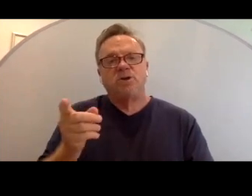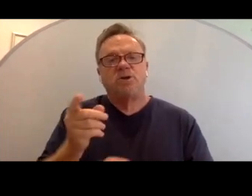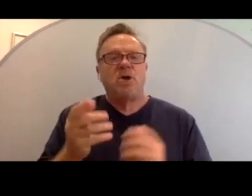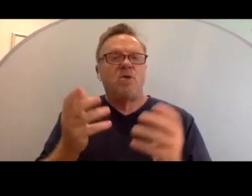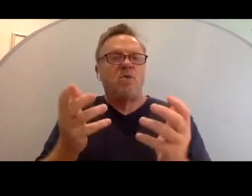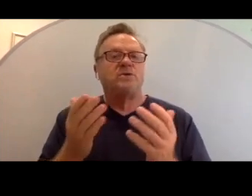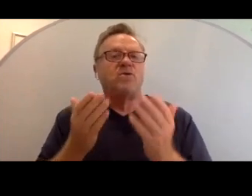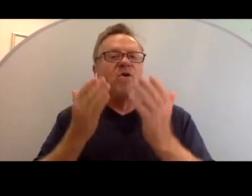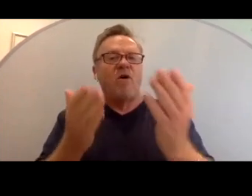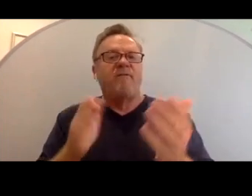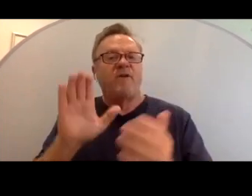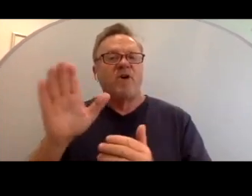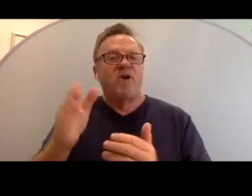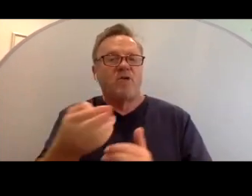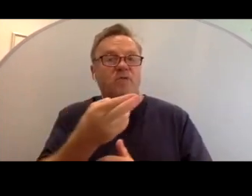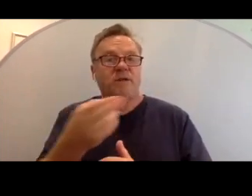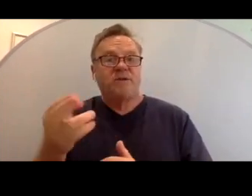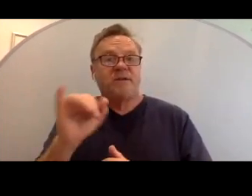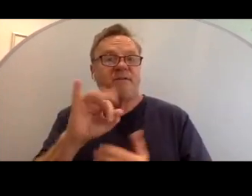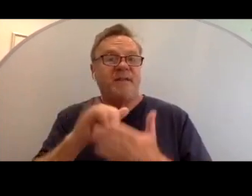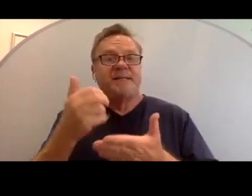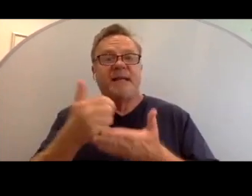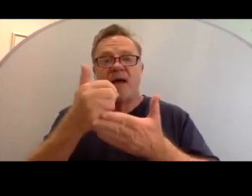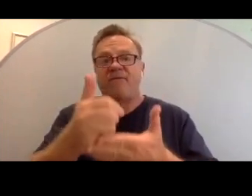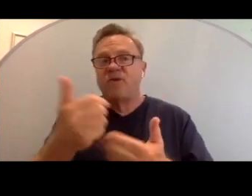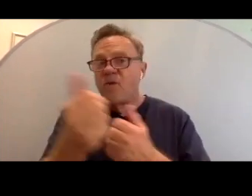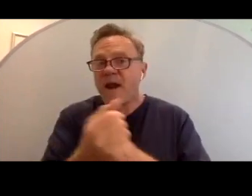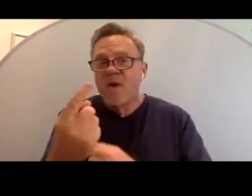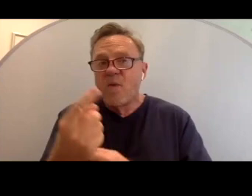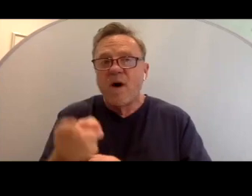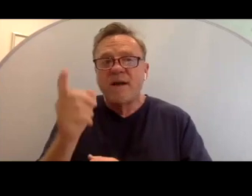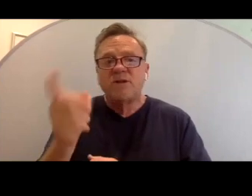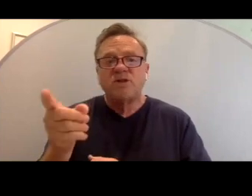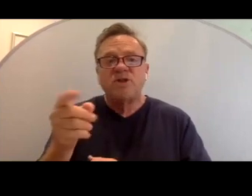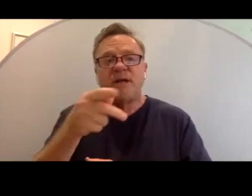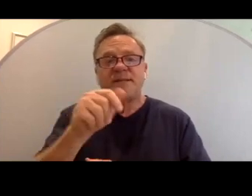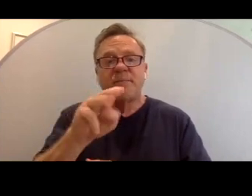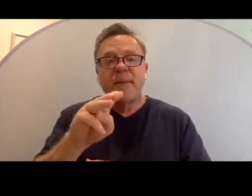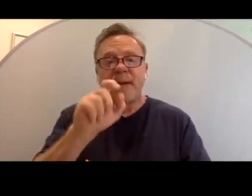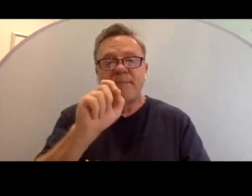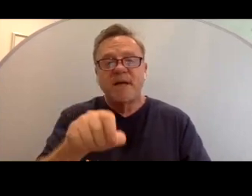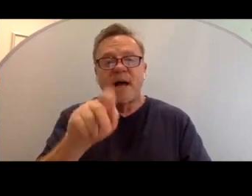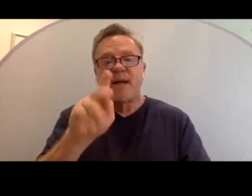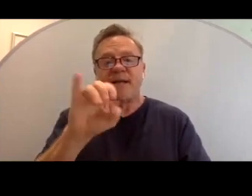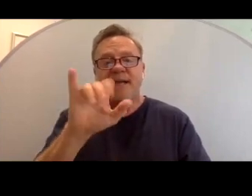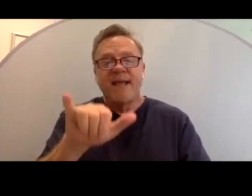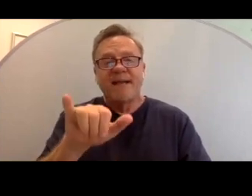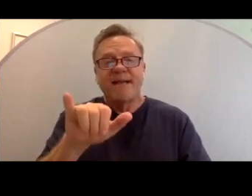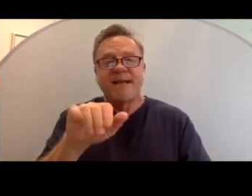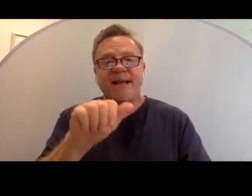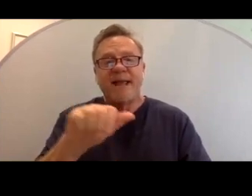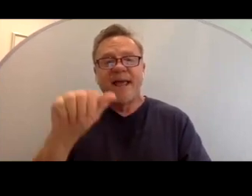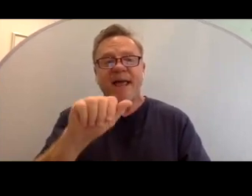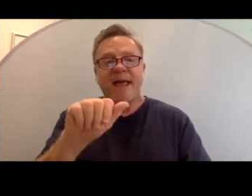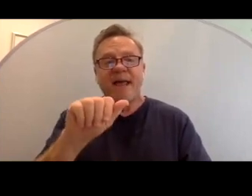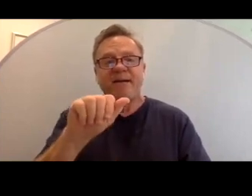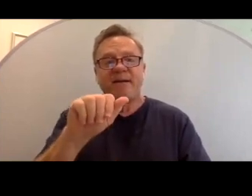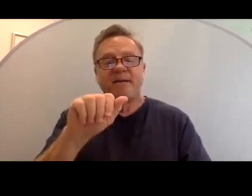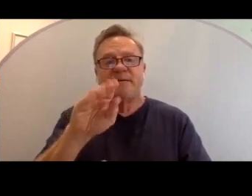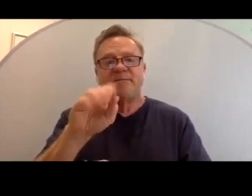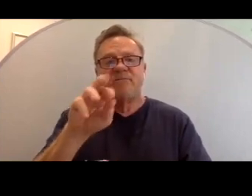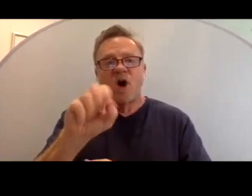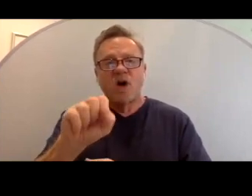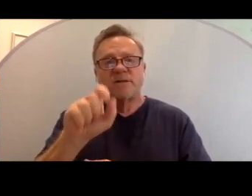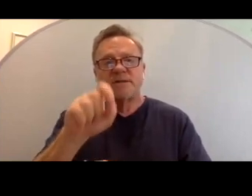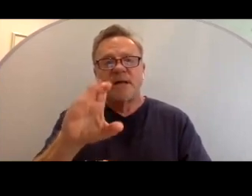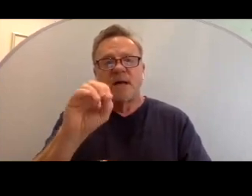offer her resources that would be helpful to anyone. She is at pam.kennedy at live.com. But